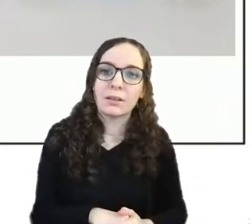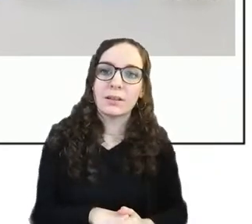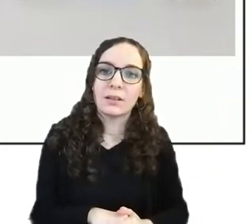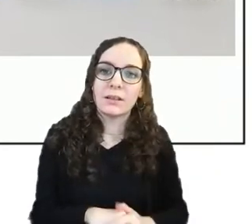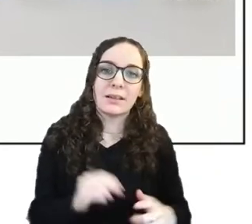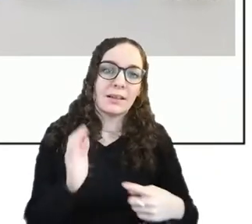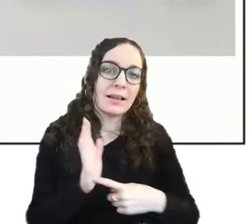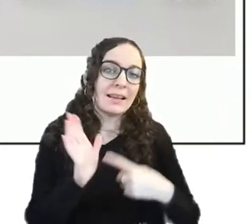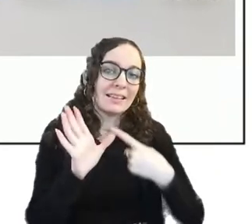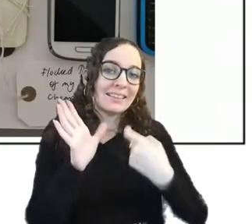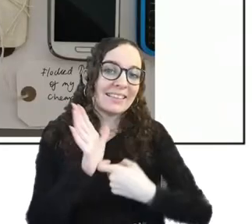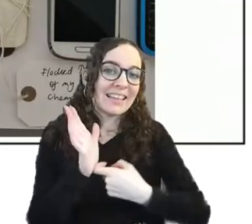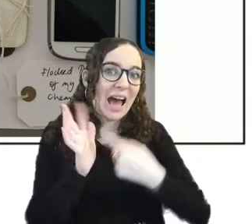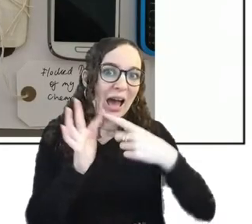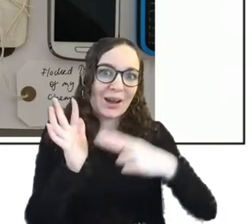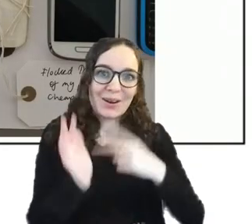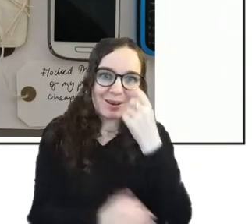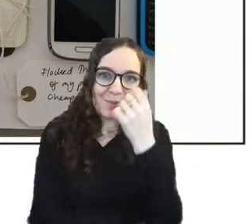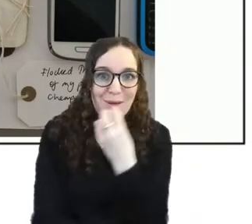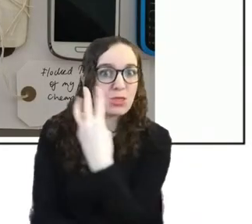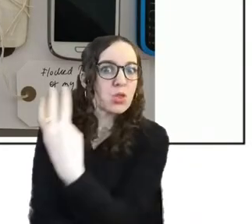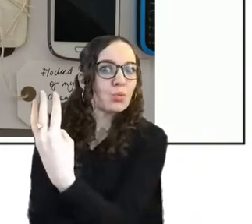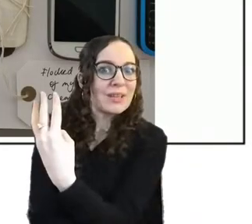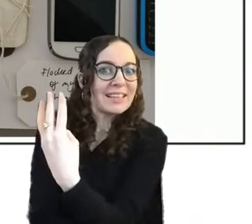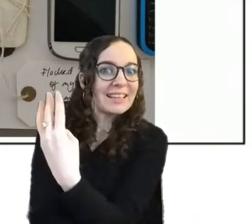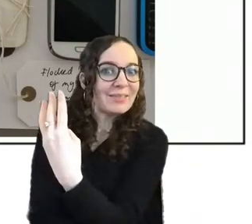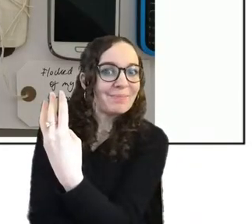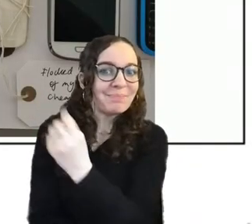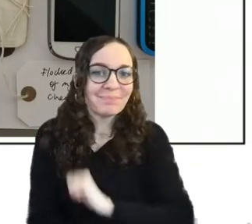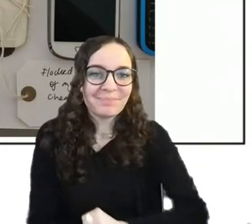um sorry